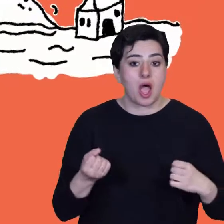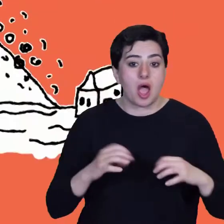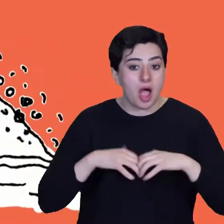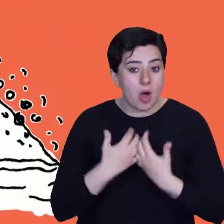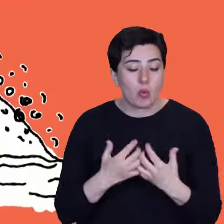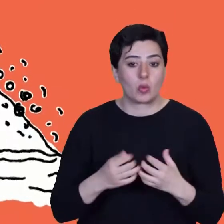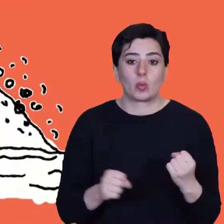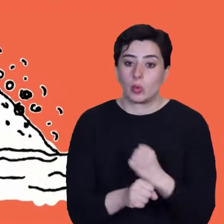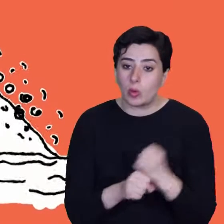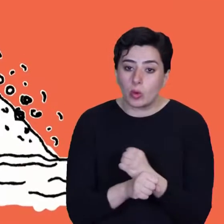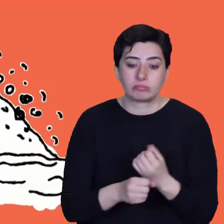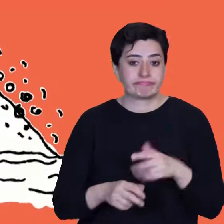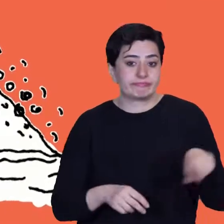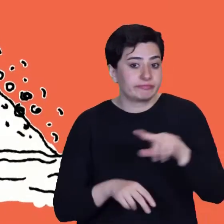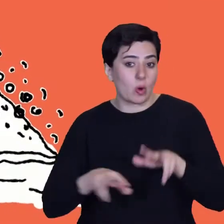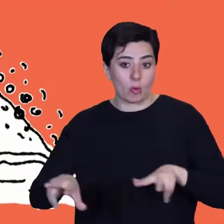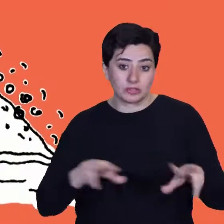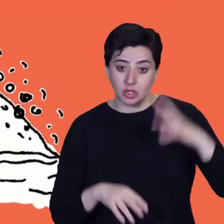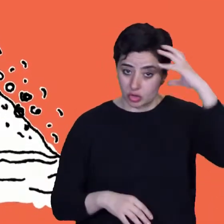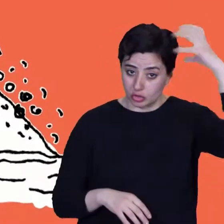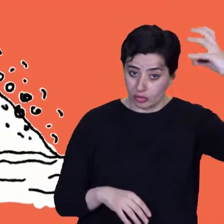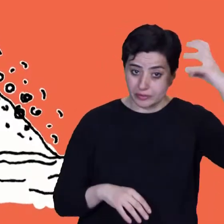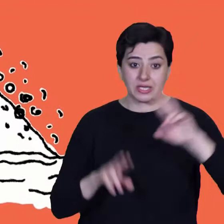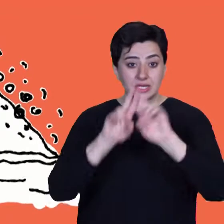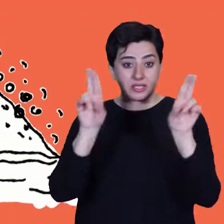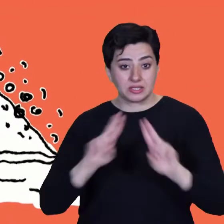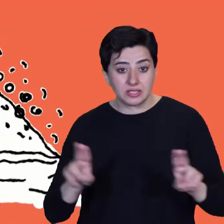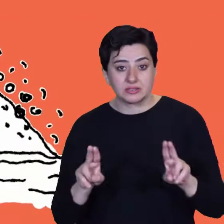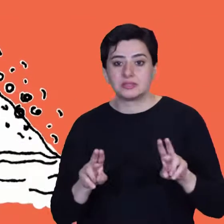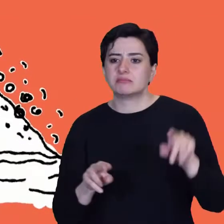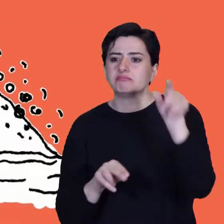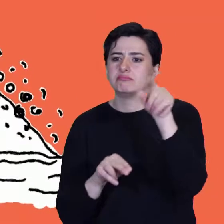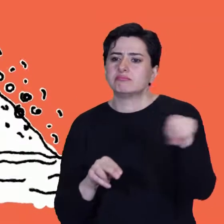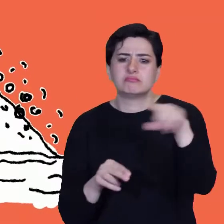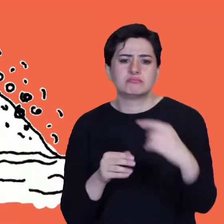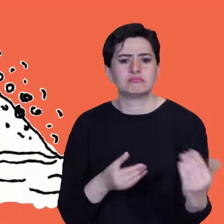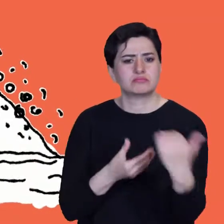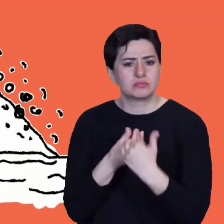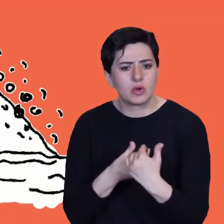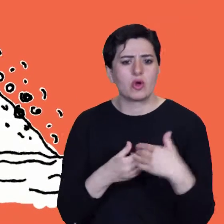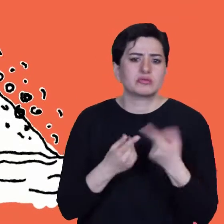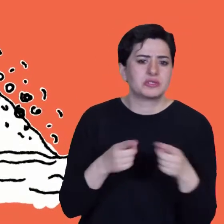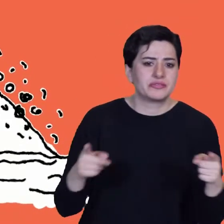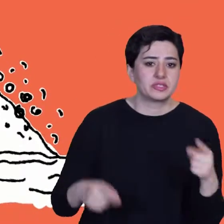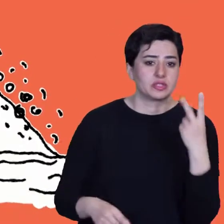It was developed and agreed on by governments, international agencies, disaster experts and others in 2005,